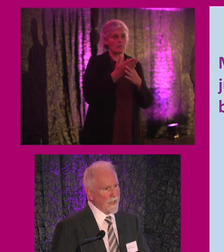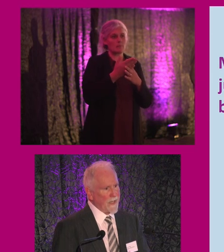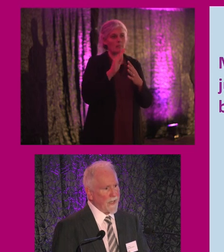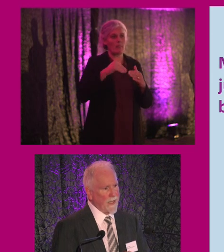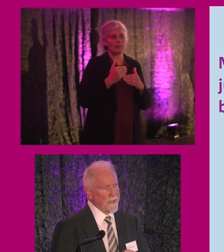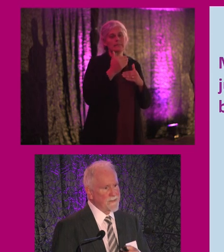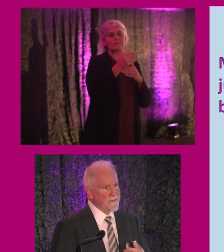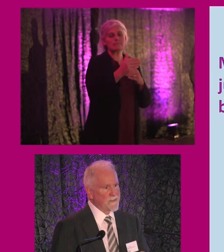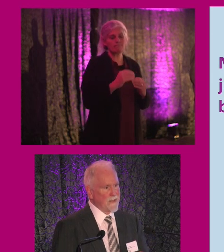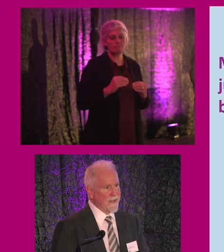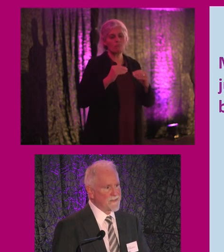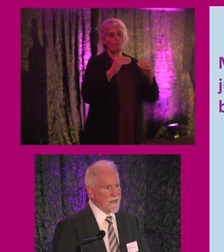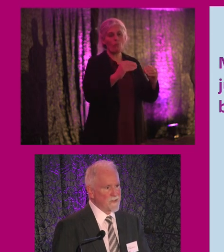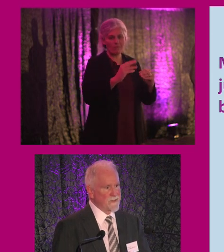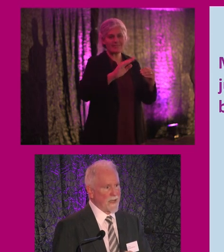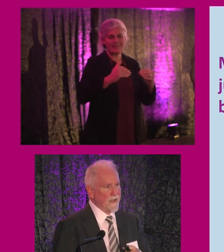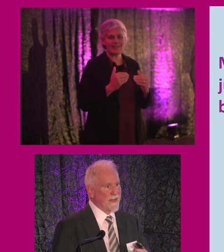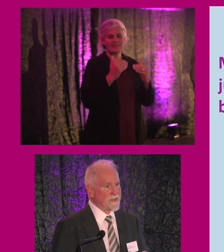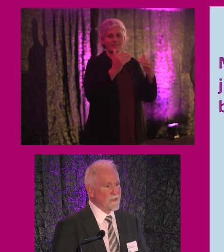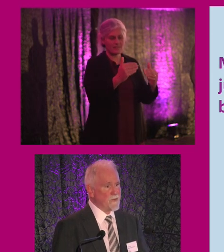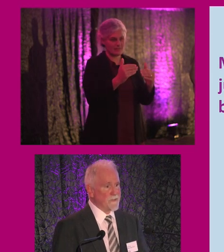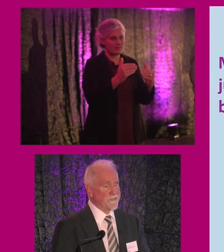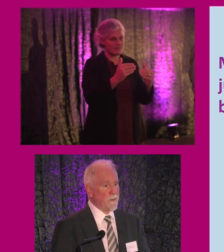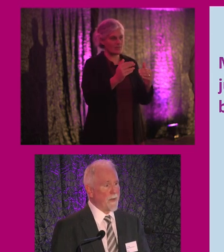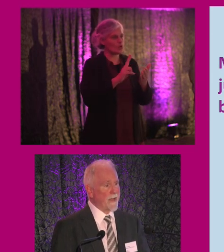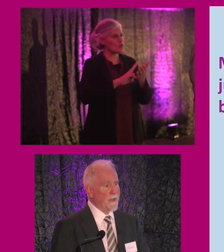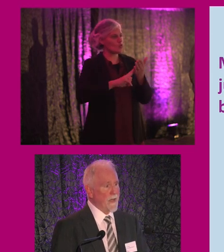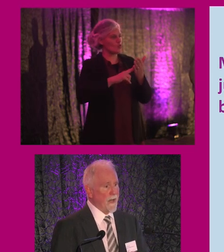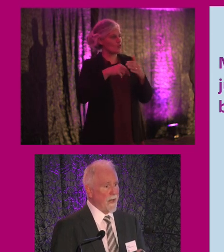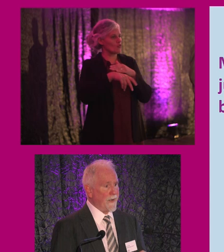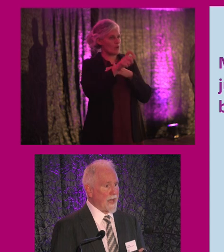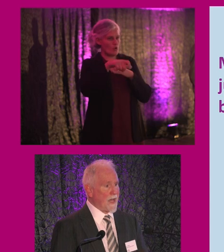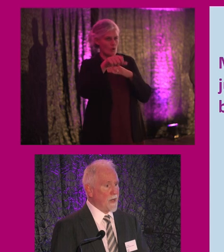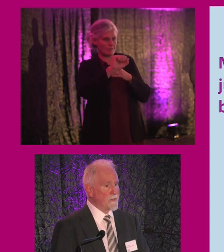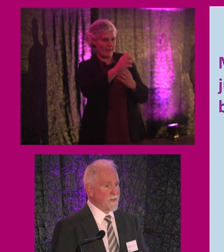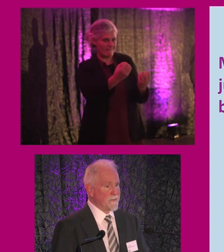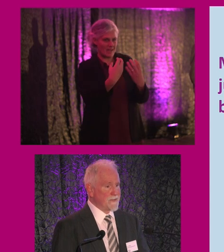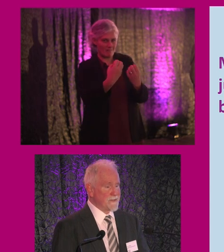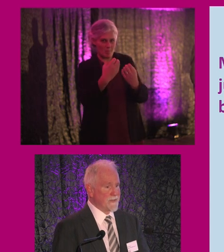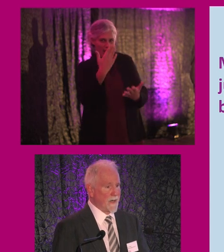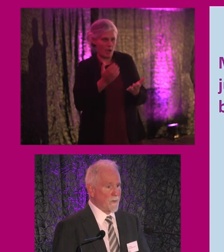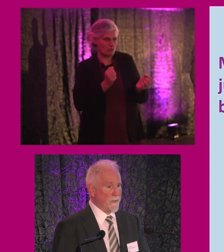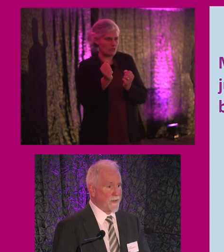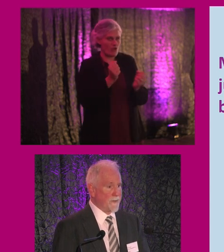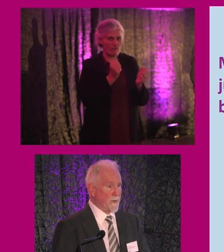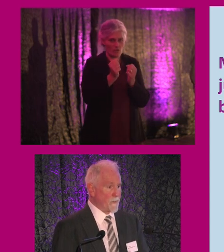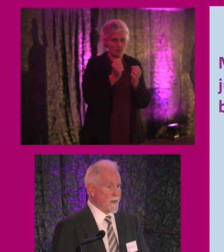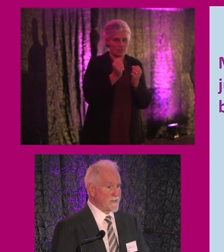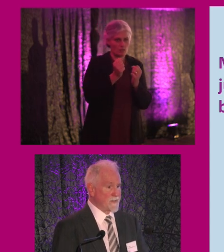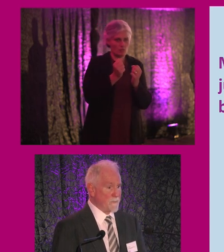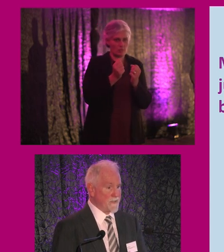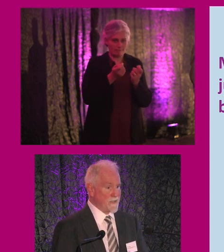on, the next stage is on getting user feedback on how services are being